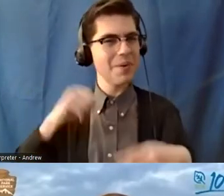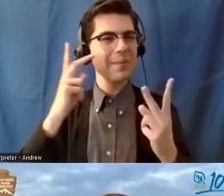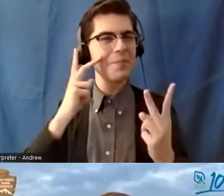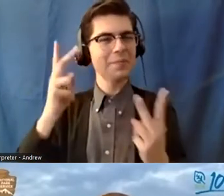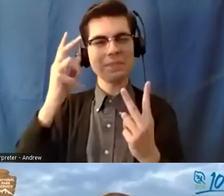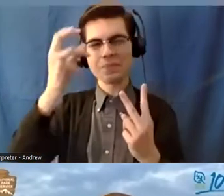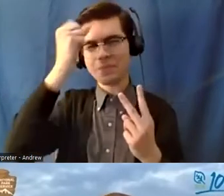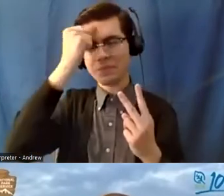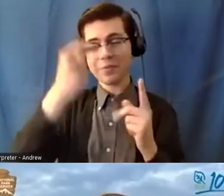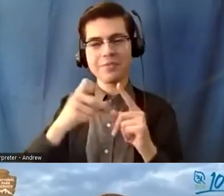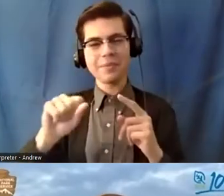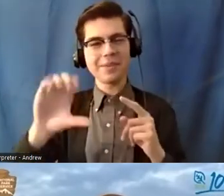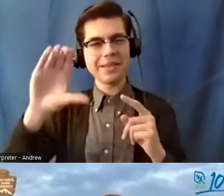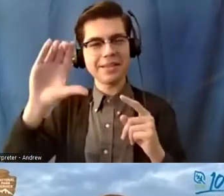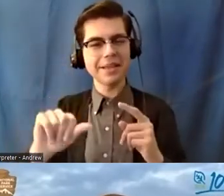your time at sea